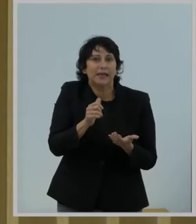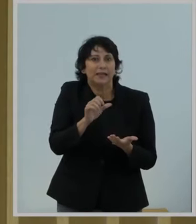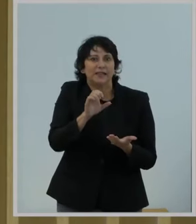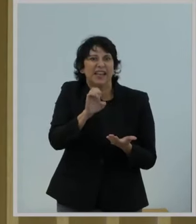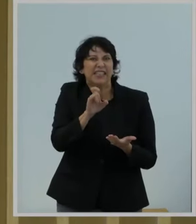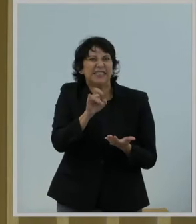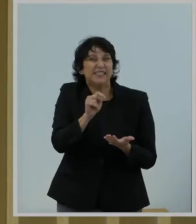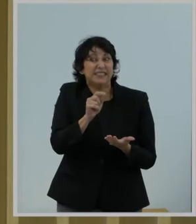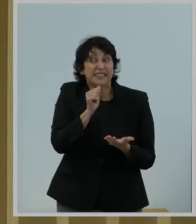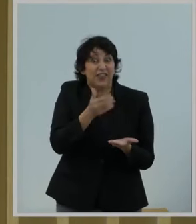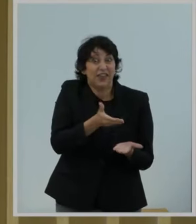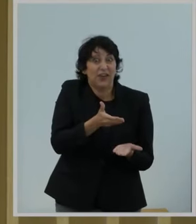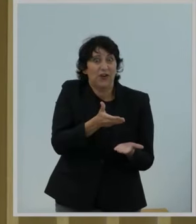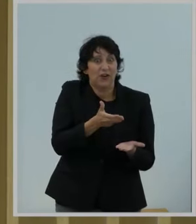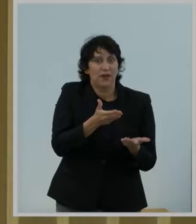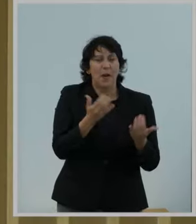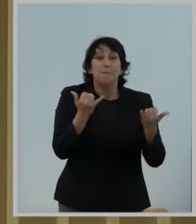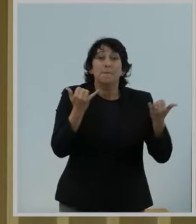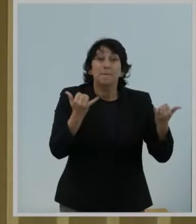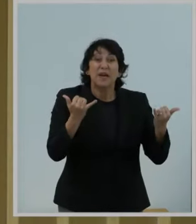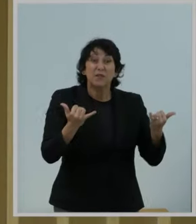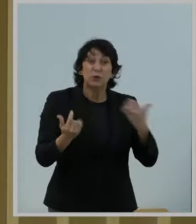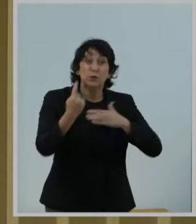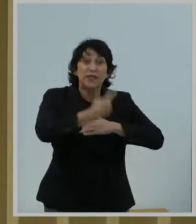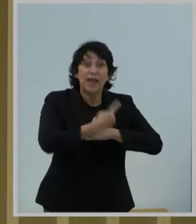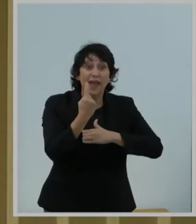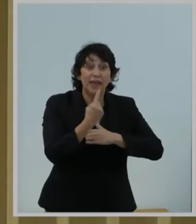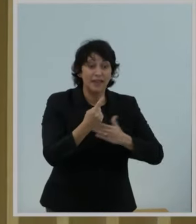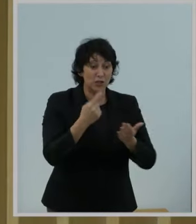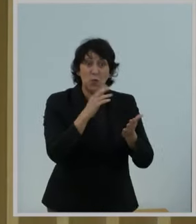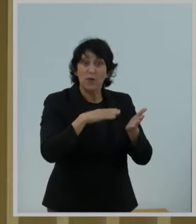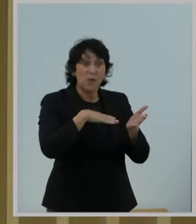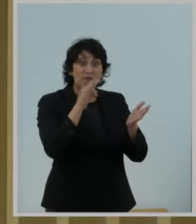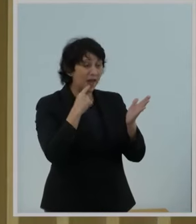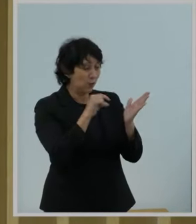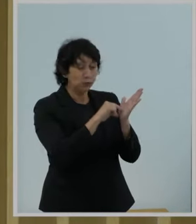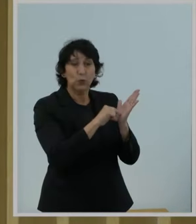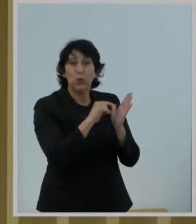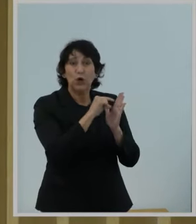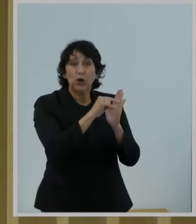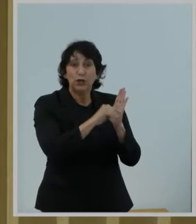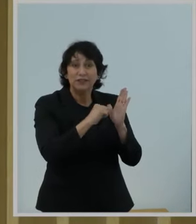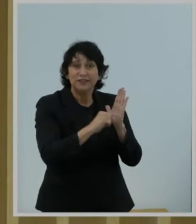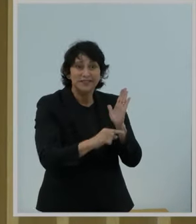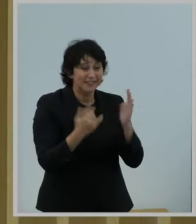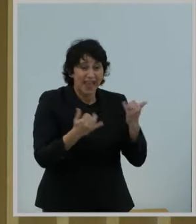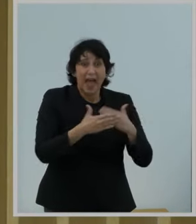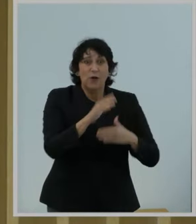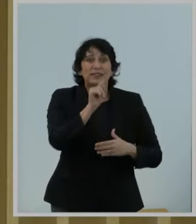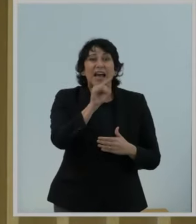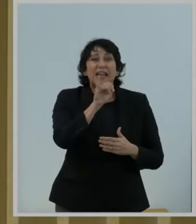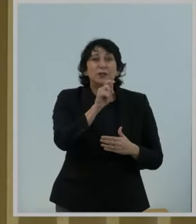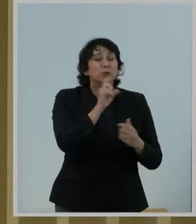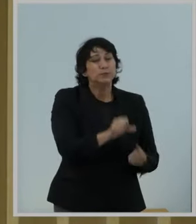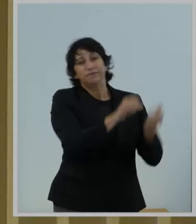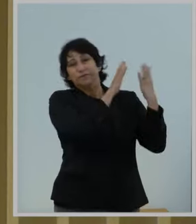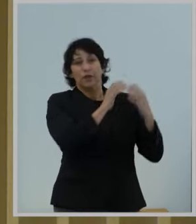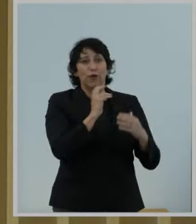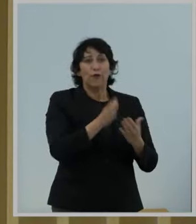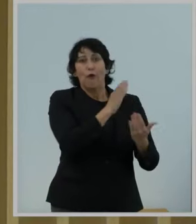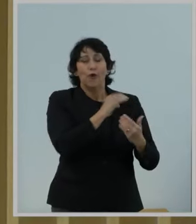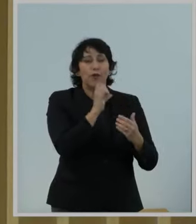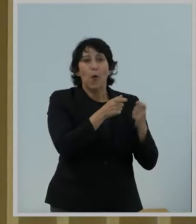But you'll find none of that in today's notice. Instead, proponents of Title II are moving full steam ahead. Gone are the old justifications,